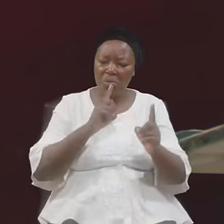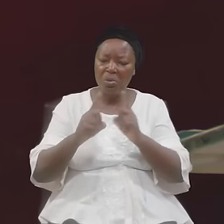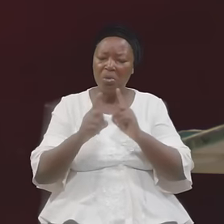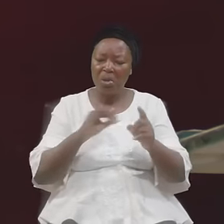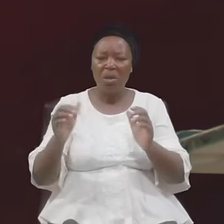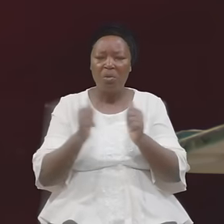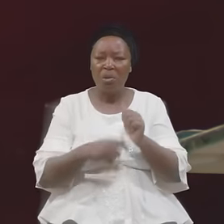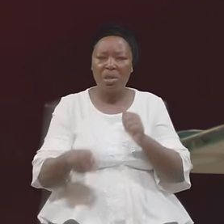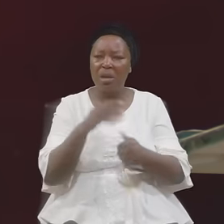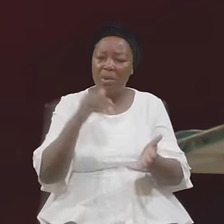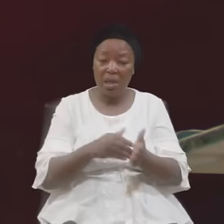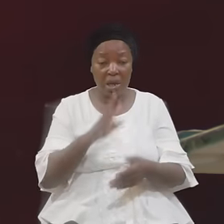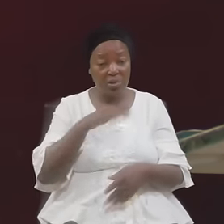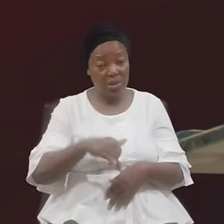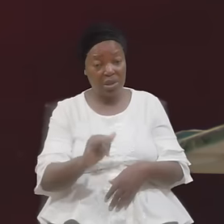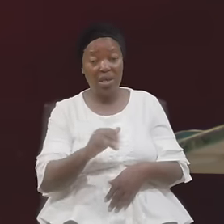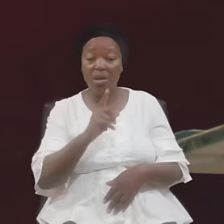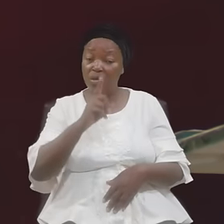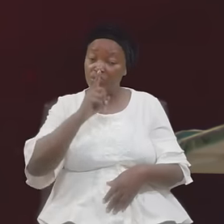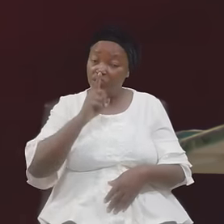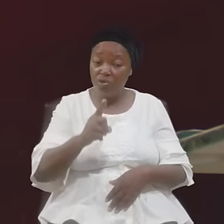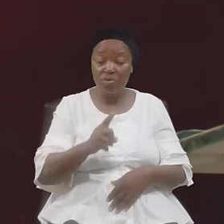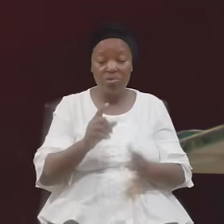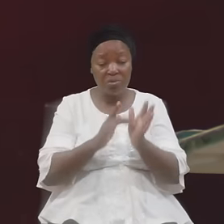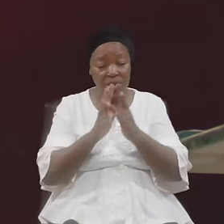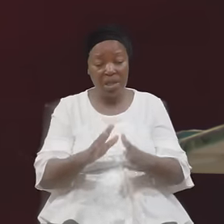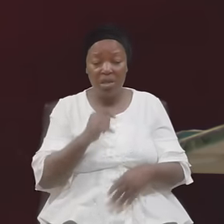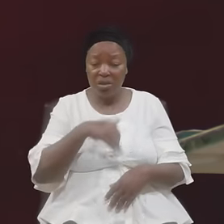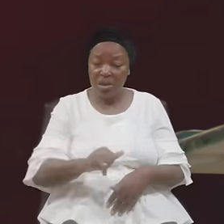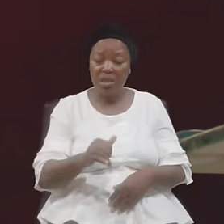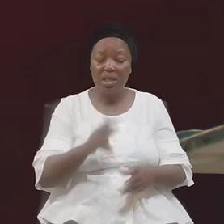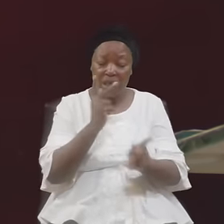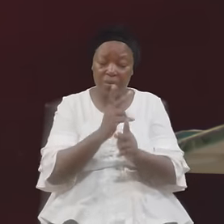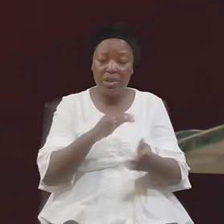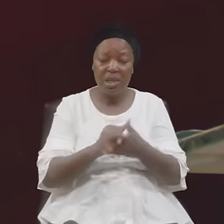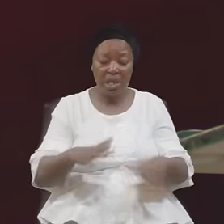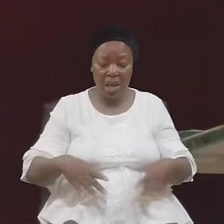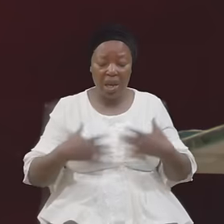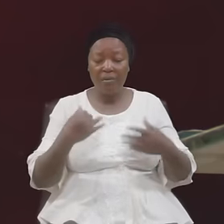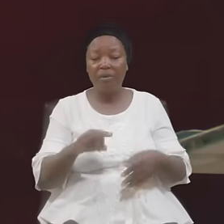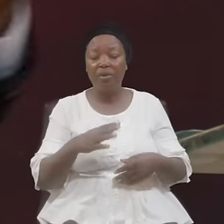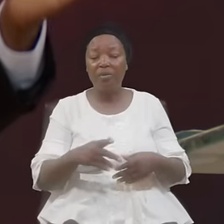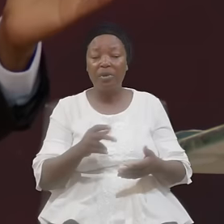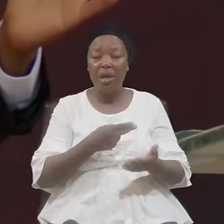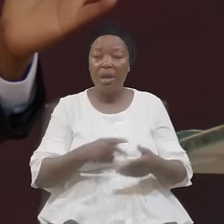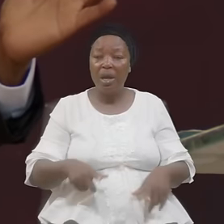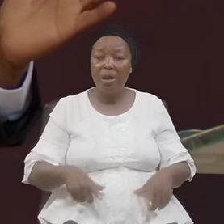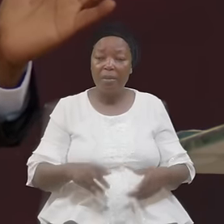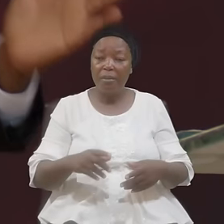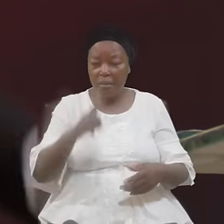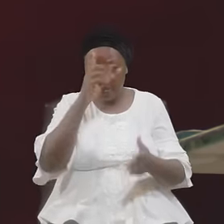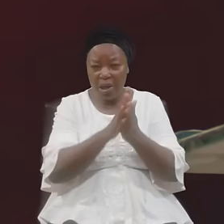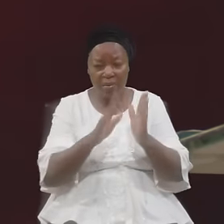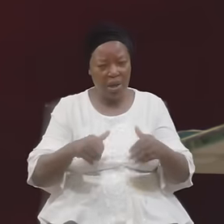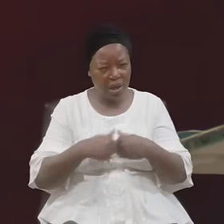Still Retaining The Life Of The Believer About The Sanctification You Filled On